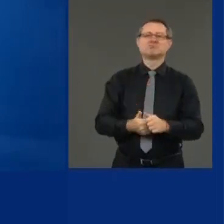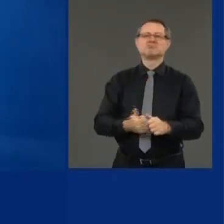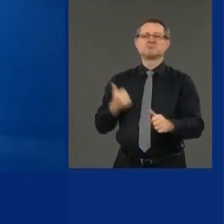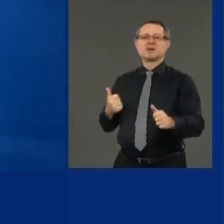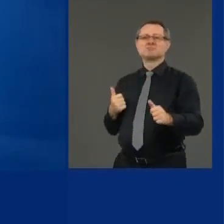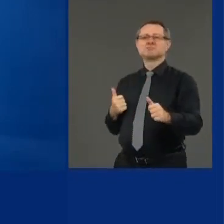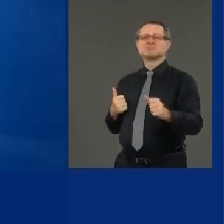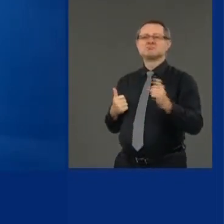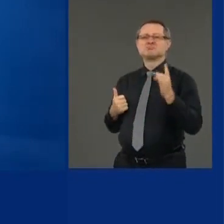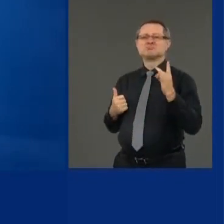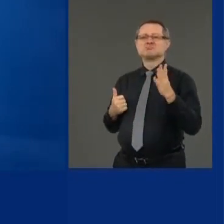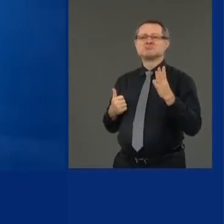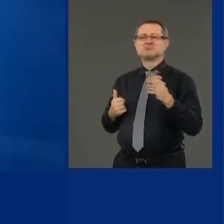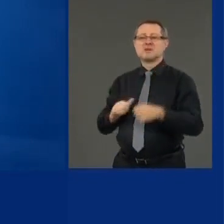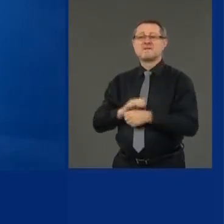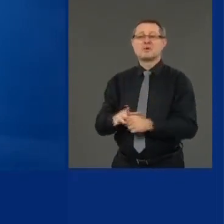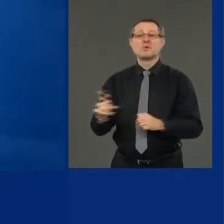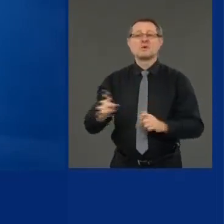got the virus from Europe.